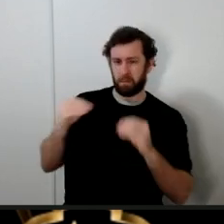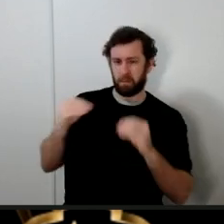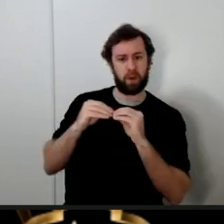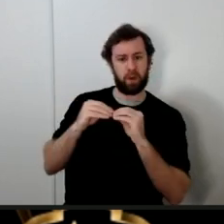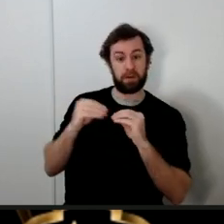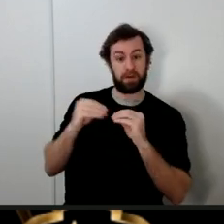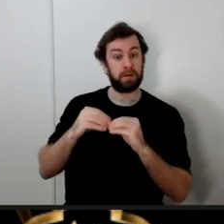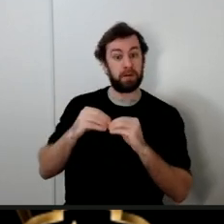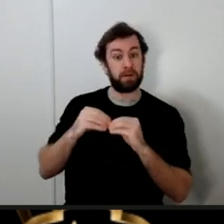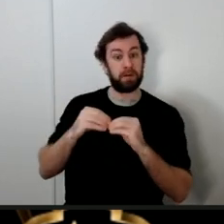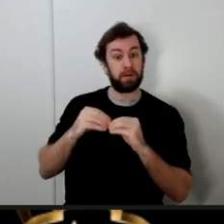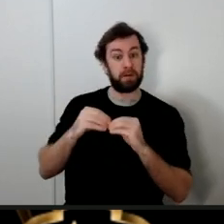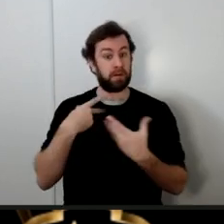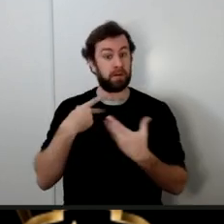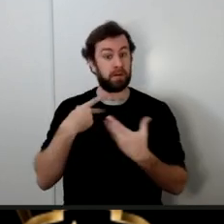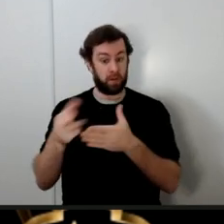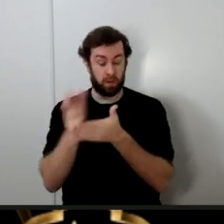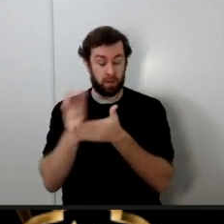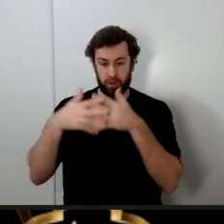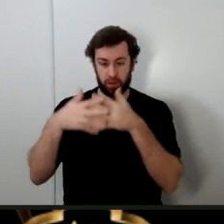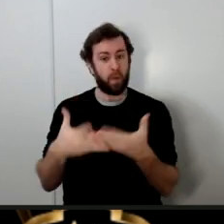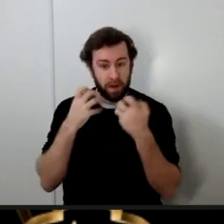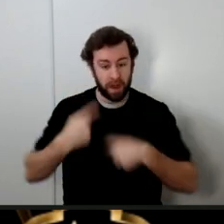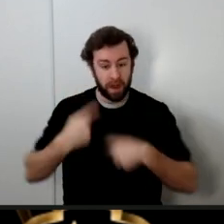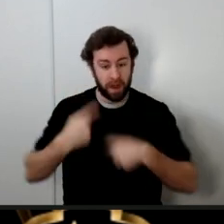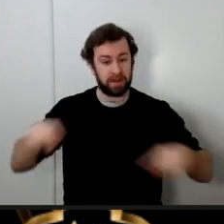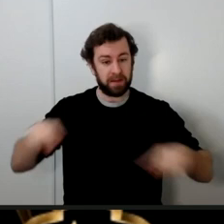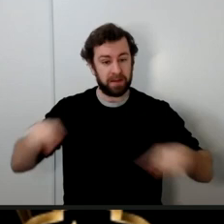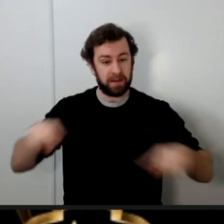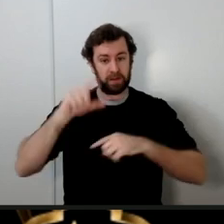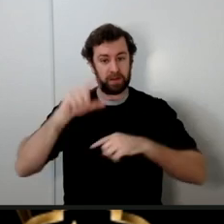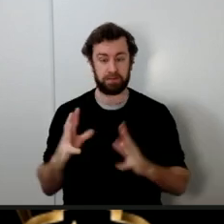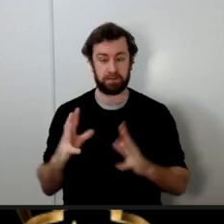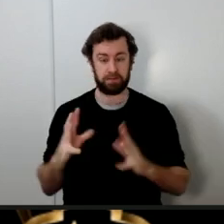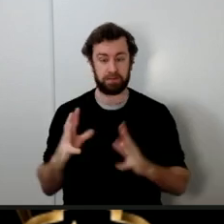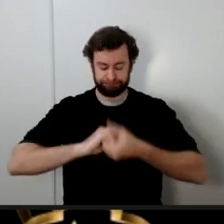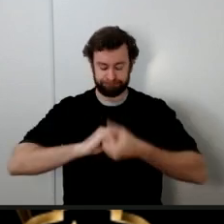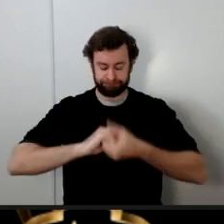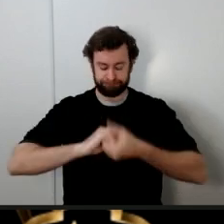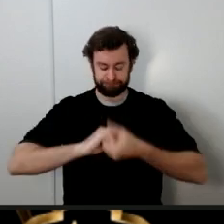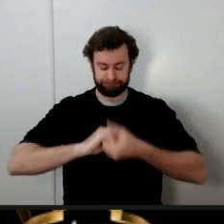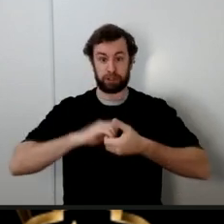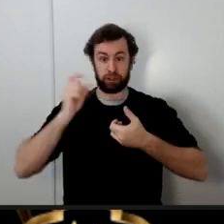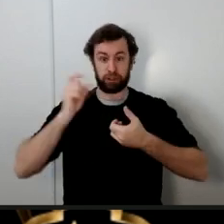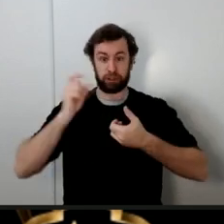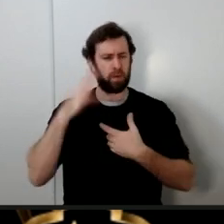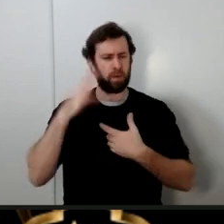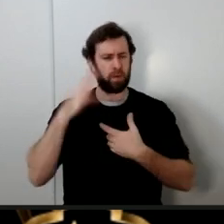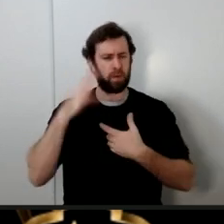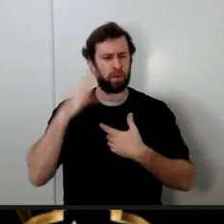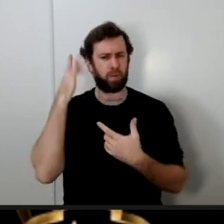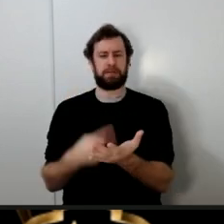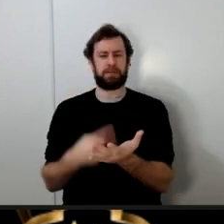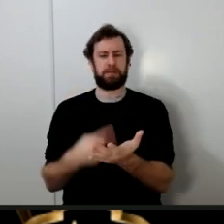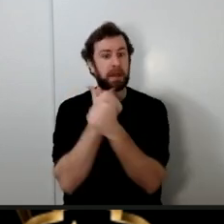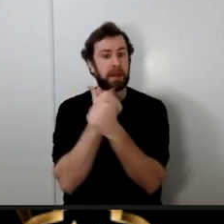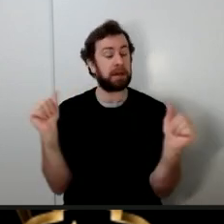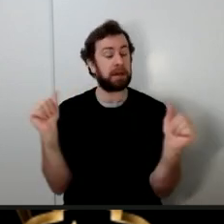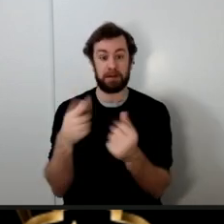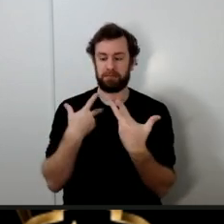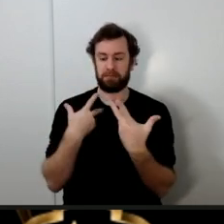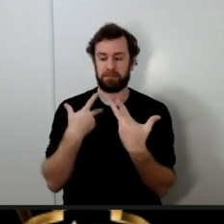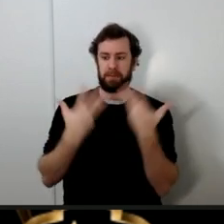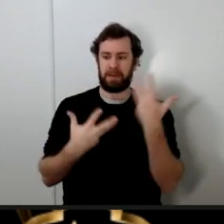as Muslims to unite why discuss anything that could threaten this unity